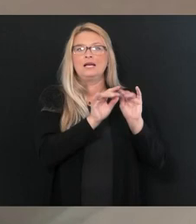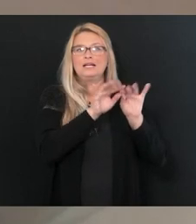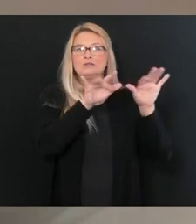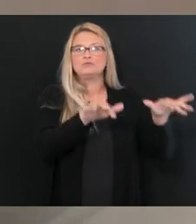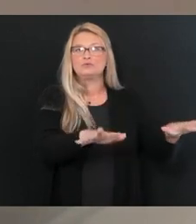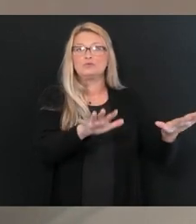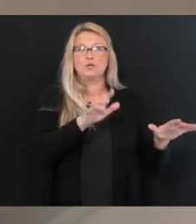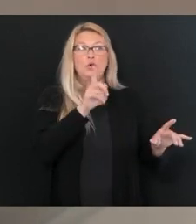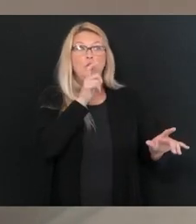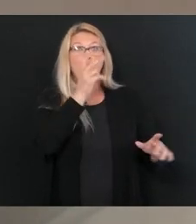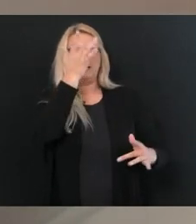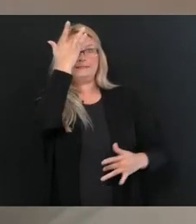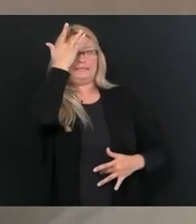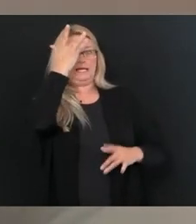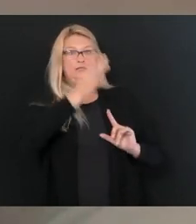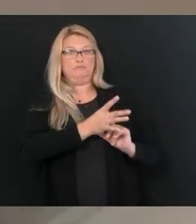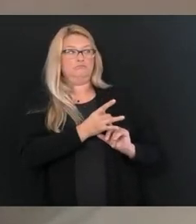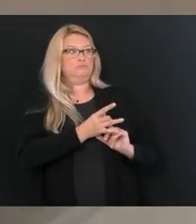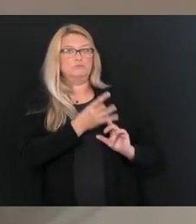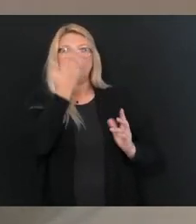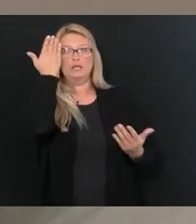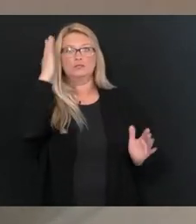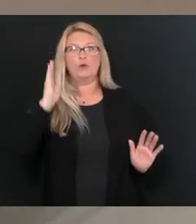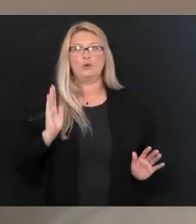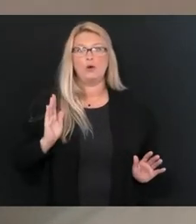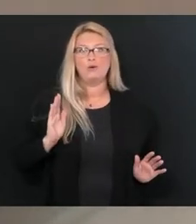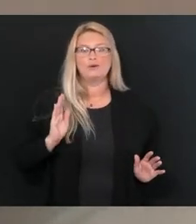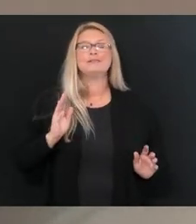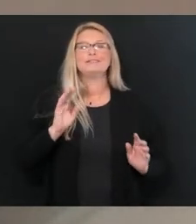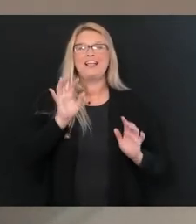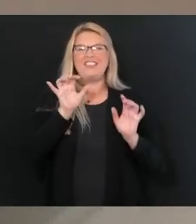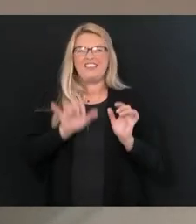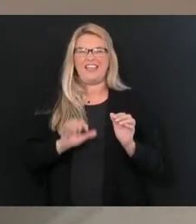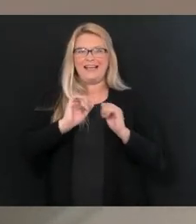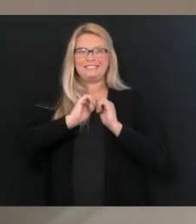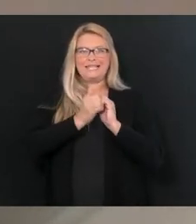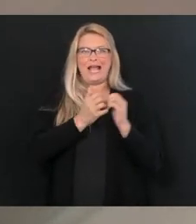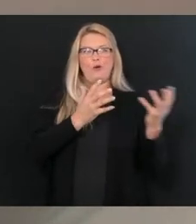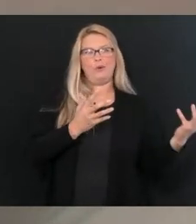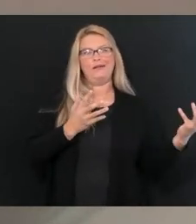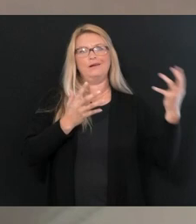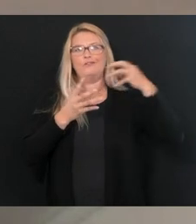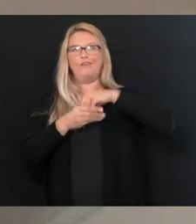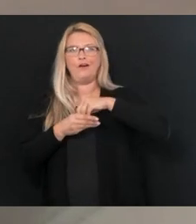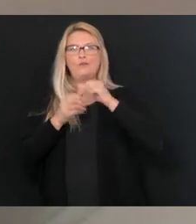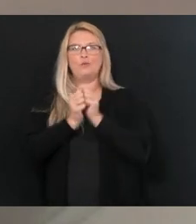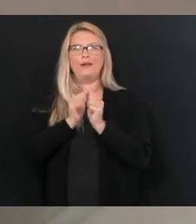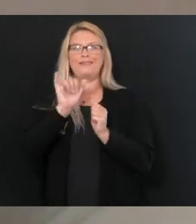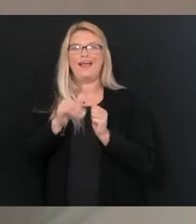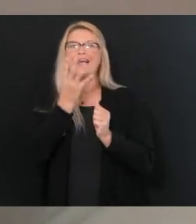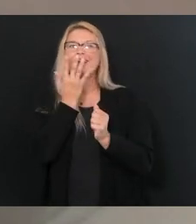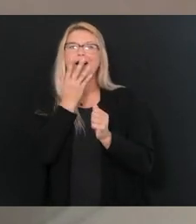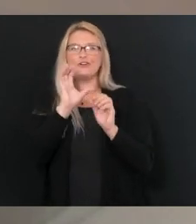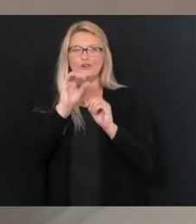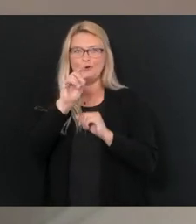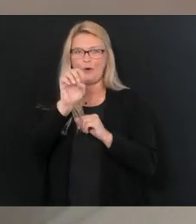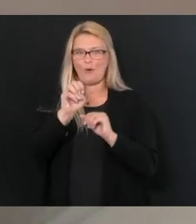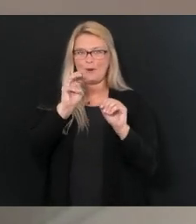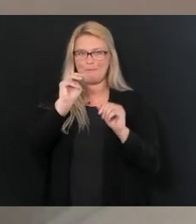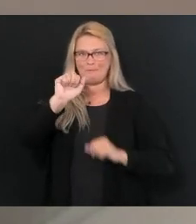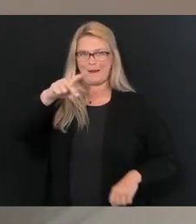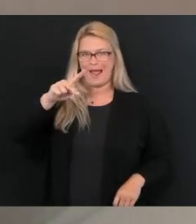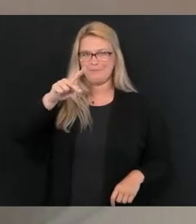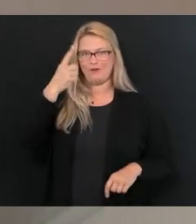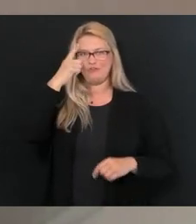And so that is how we are getting to the color coding on the public health map daily and then on the